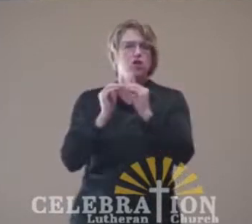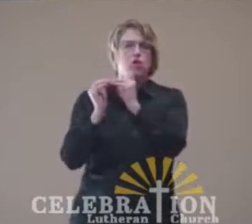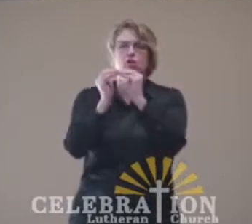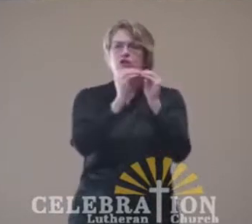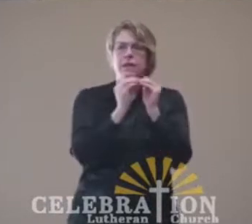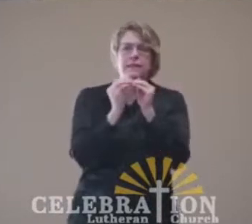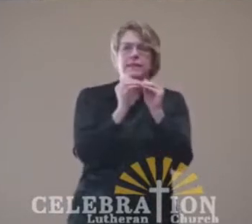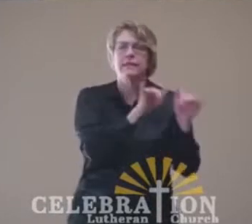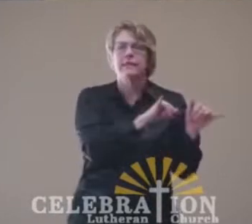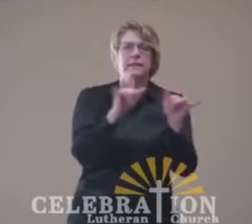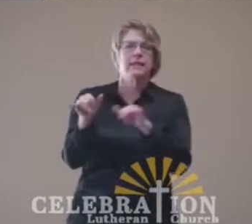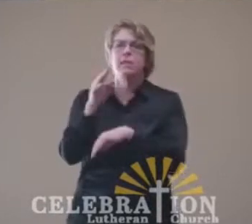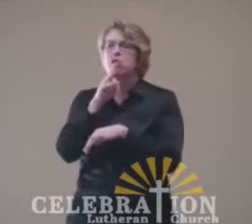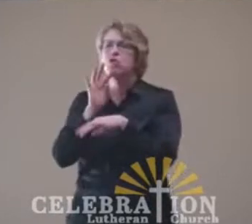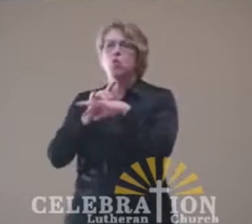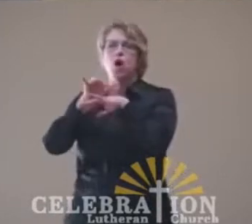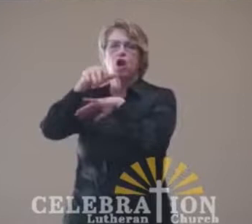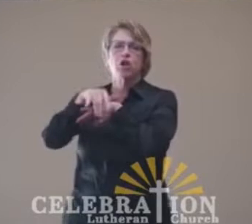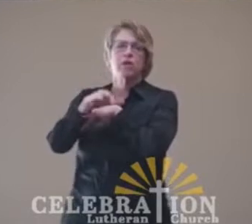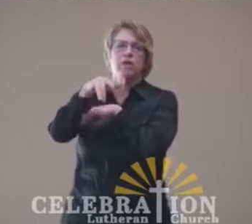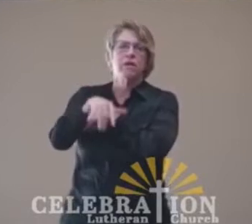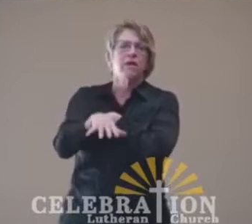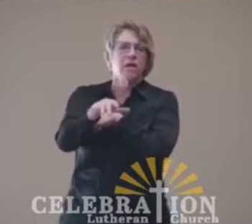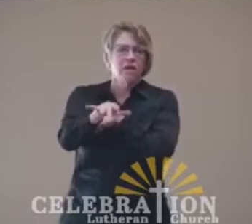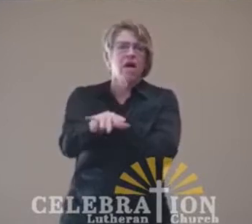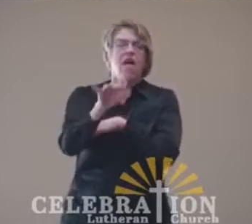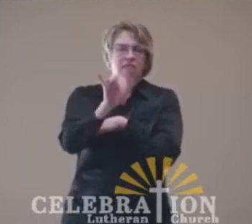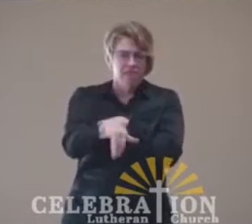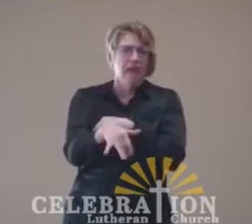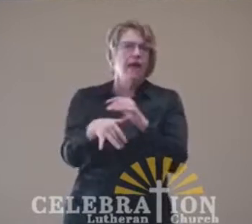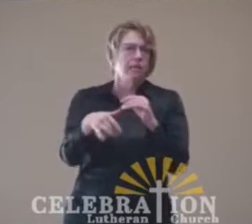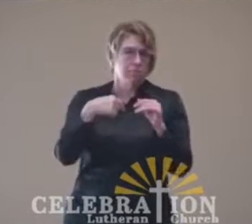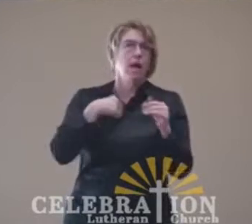down like waters, and righteousness like an ever-flowing stream.